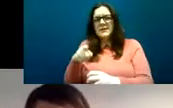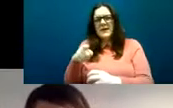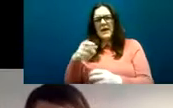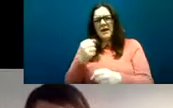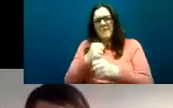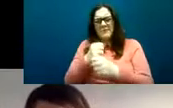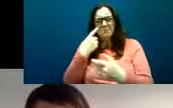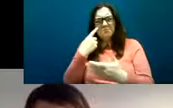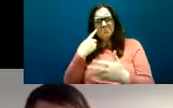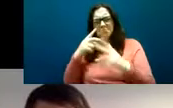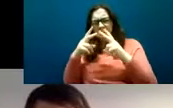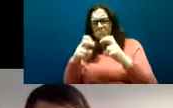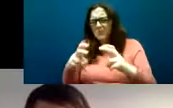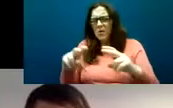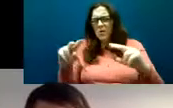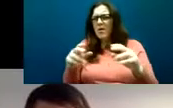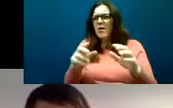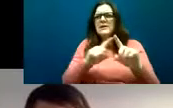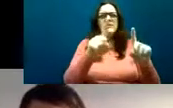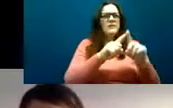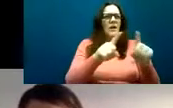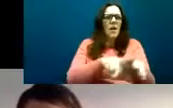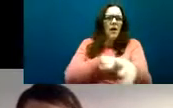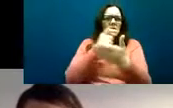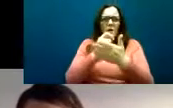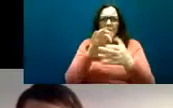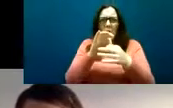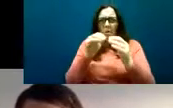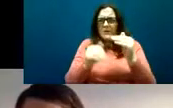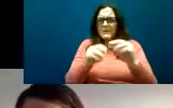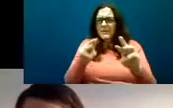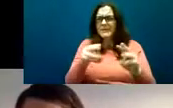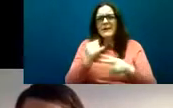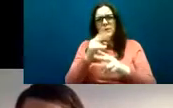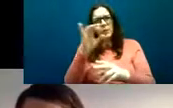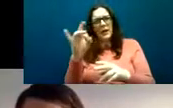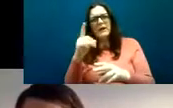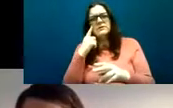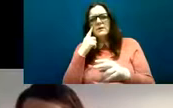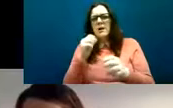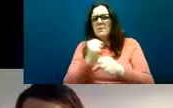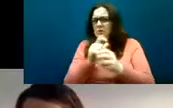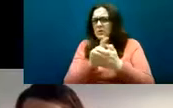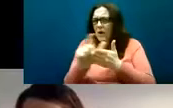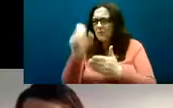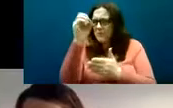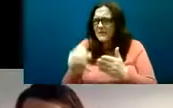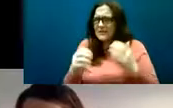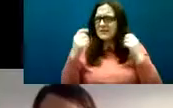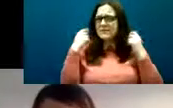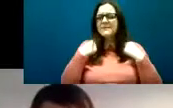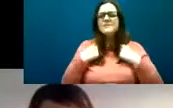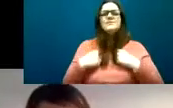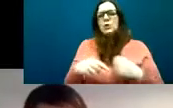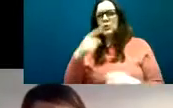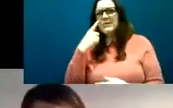homeless people in the UK was in the region of 12% so you can see straight away that's a lot higher than the estimate we have for